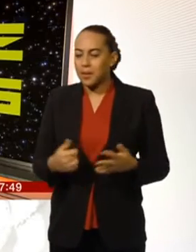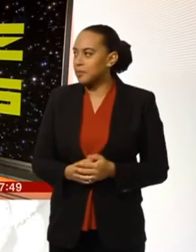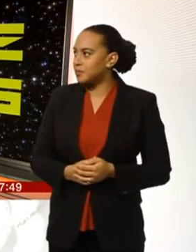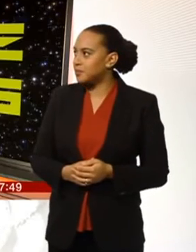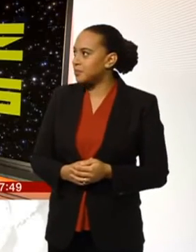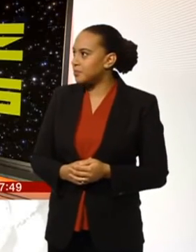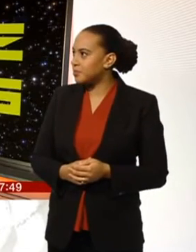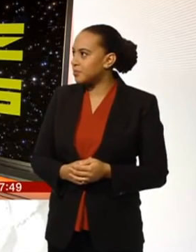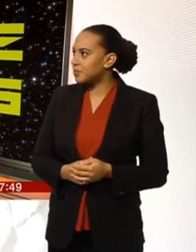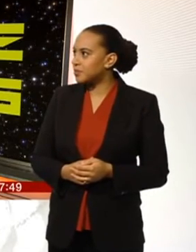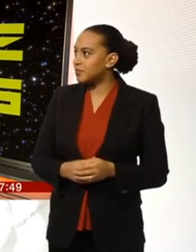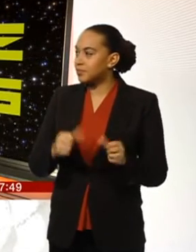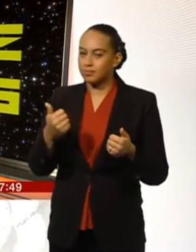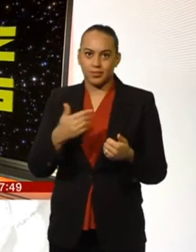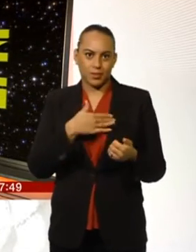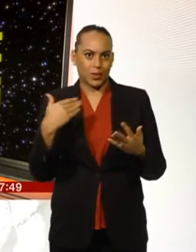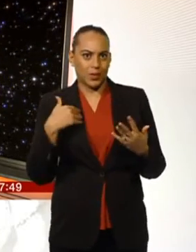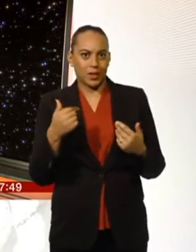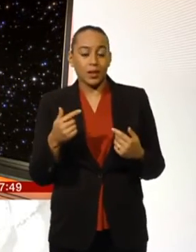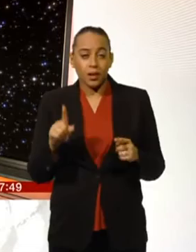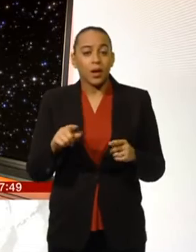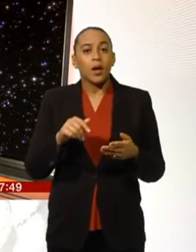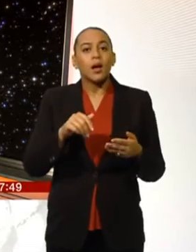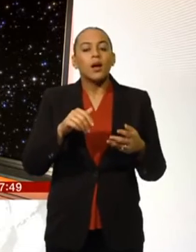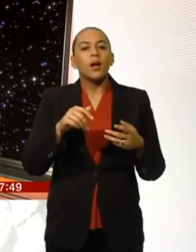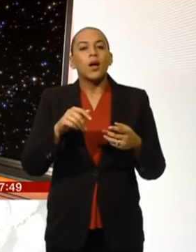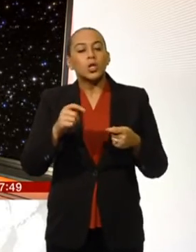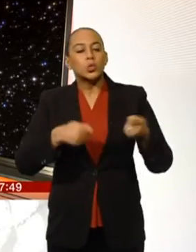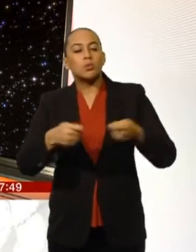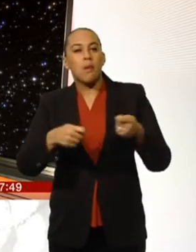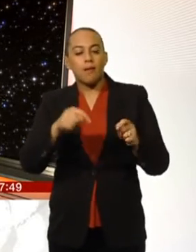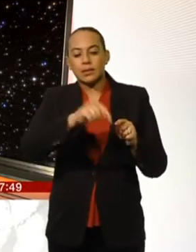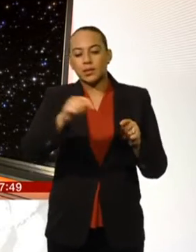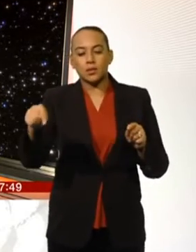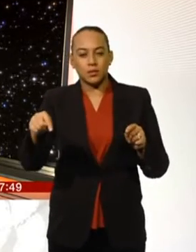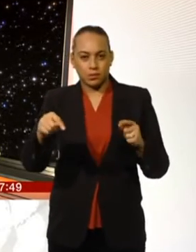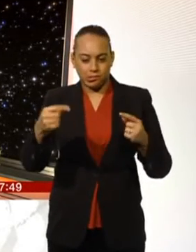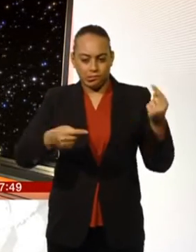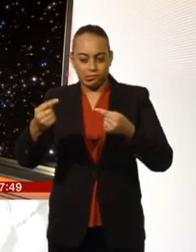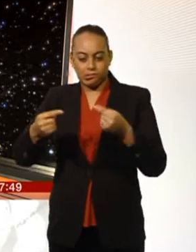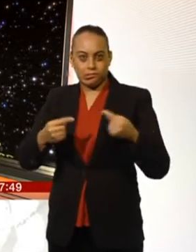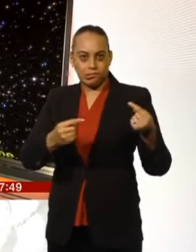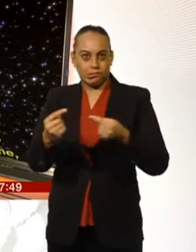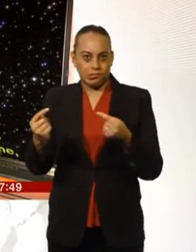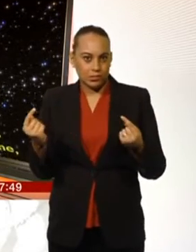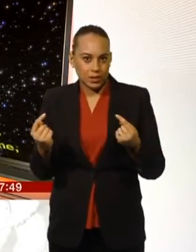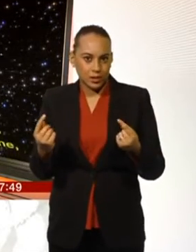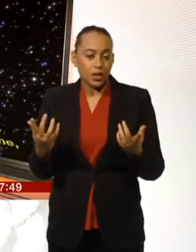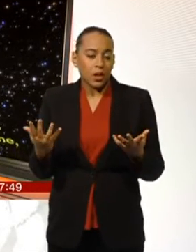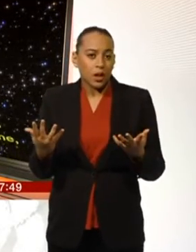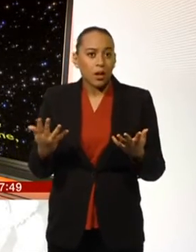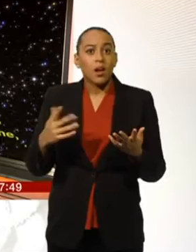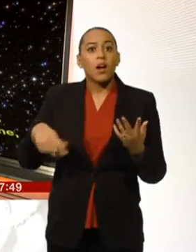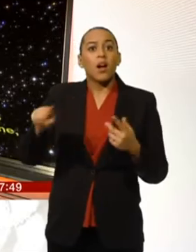between them. Morning everyone. Yeah, the battle of the retailers, what we call the store wars. In a galaxy not so far, far